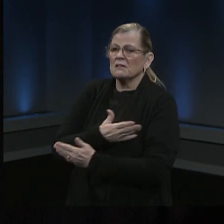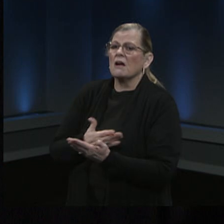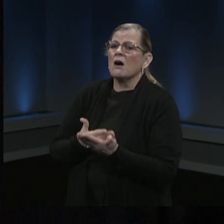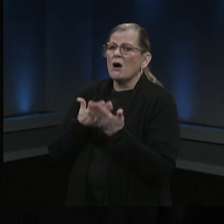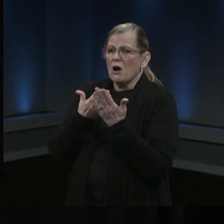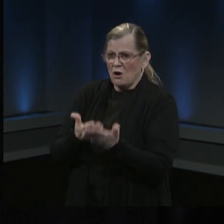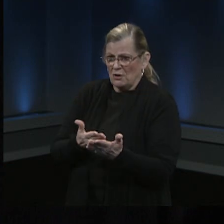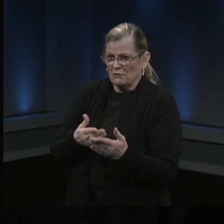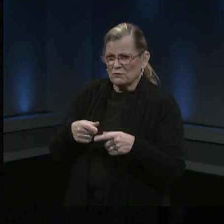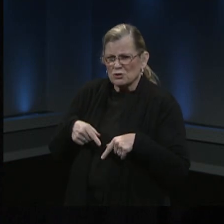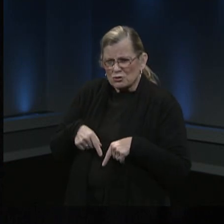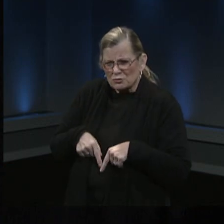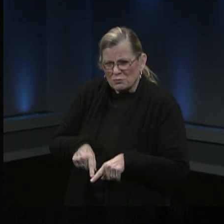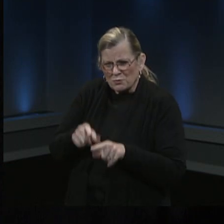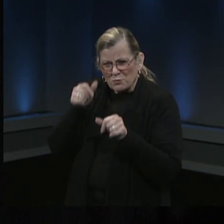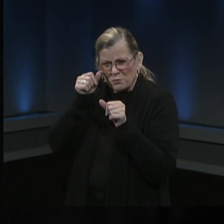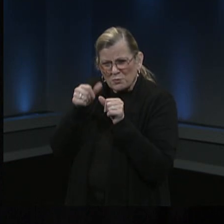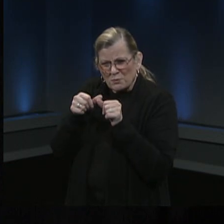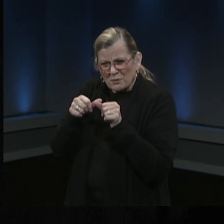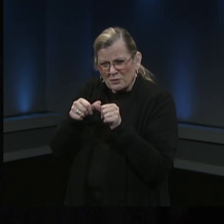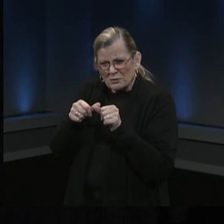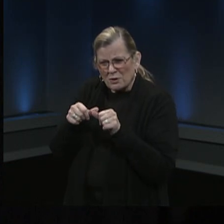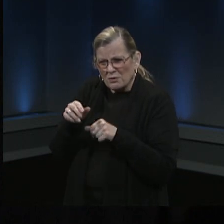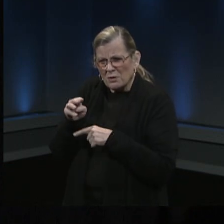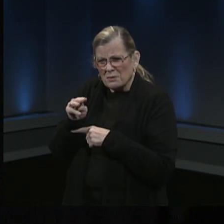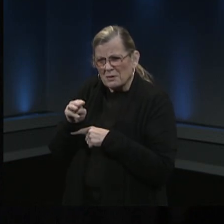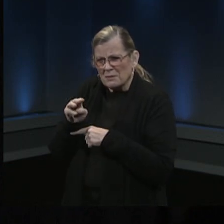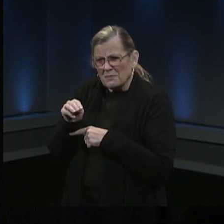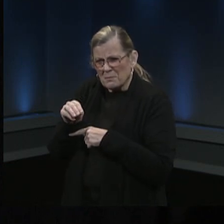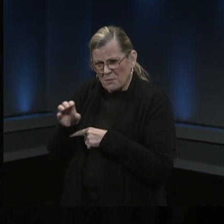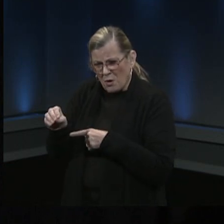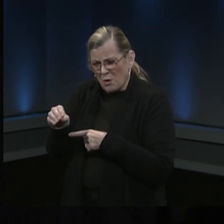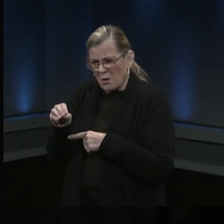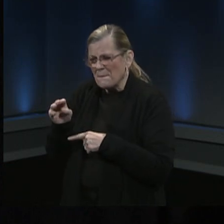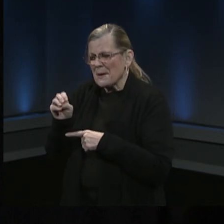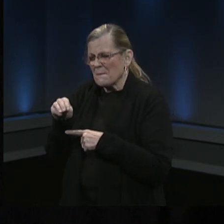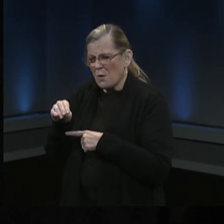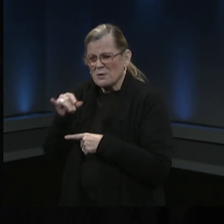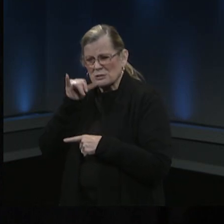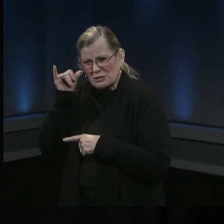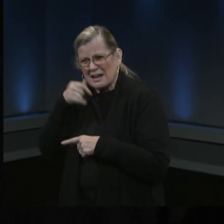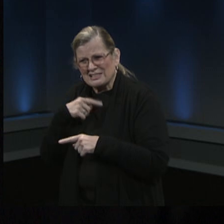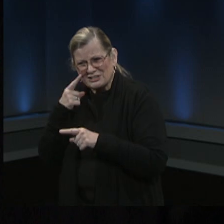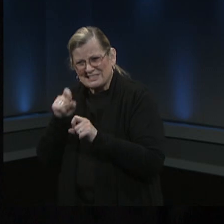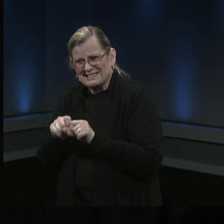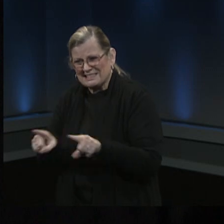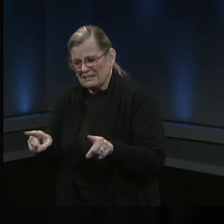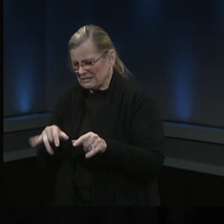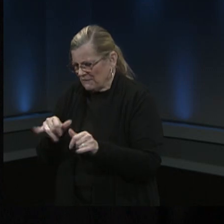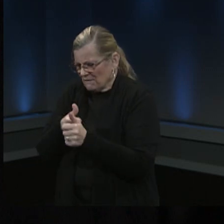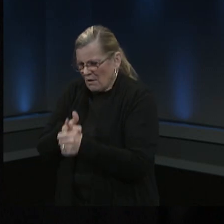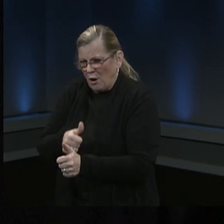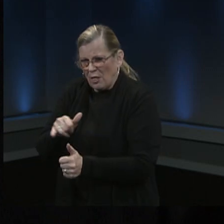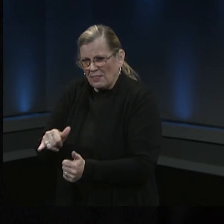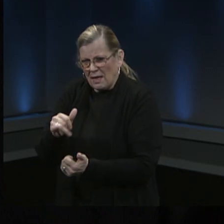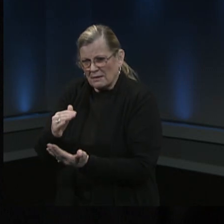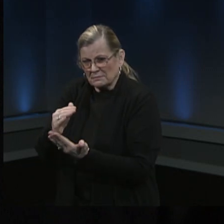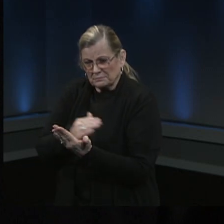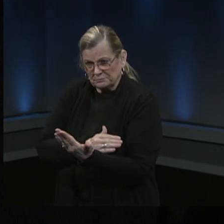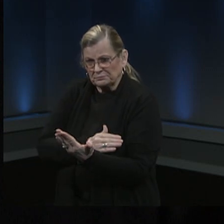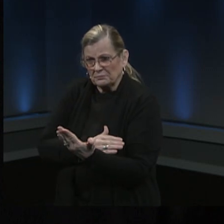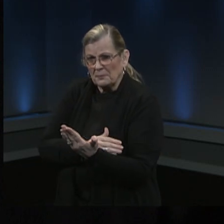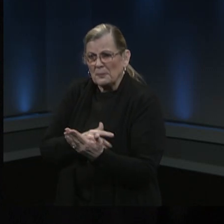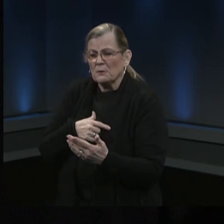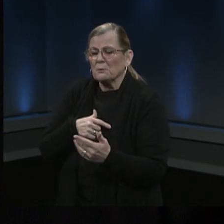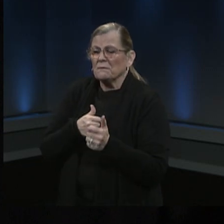in the memorandum that went out to employees yesterday. Ultimately, the hope is that as we progress through the